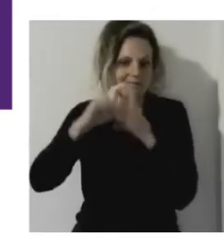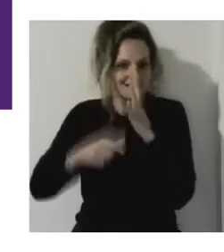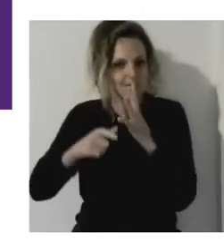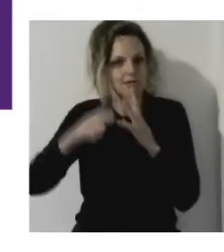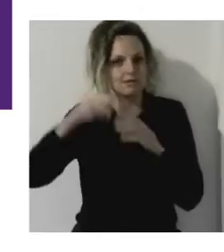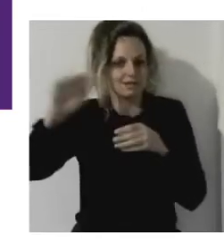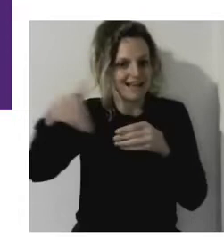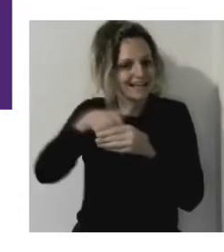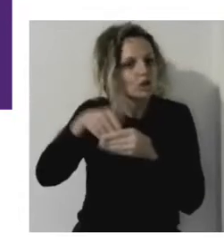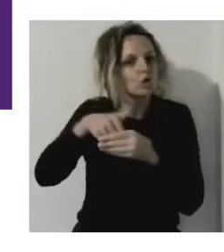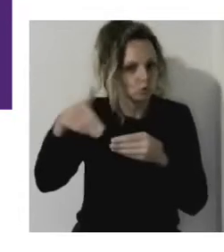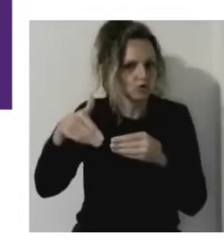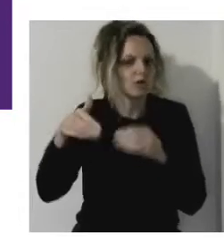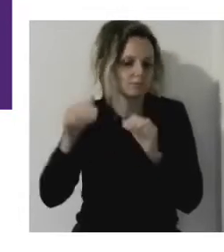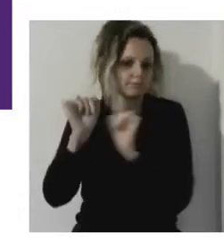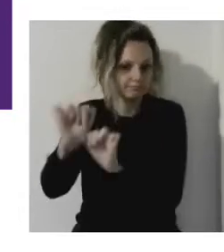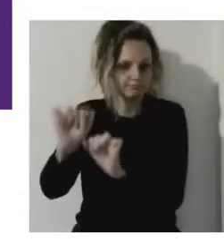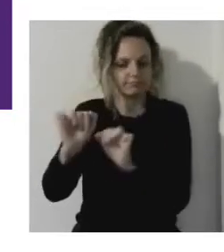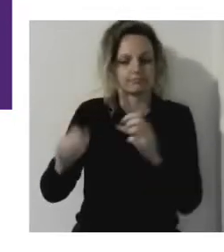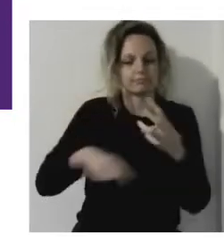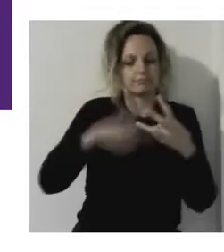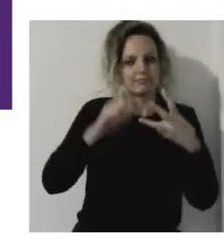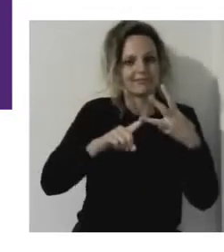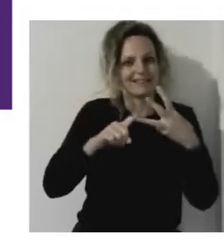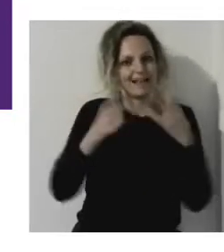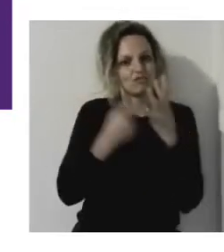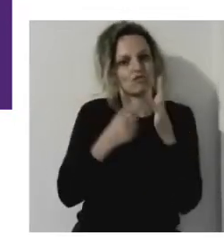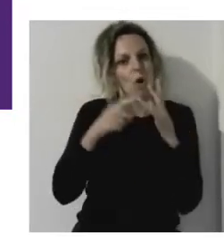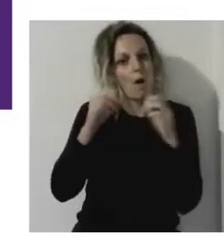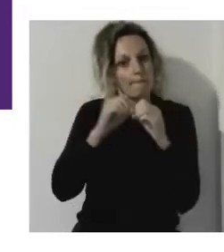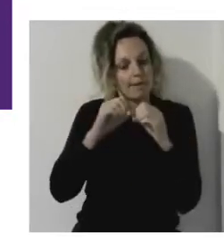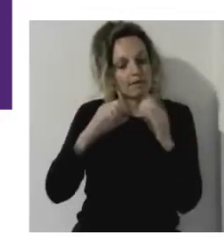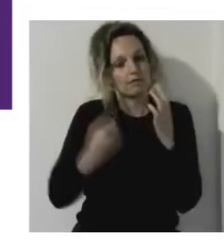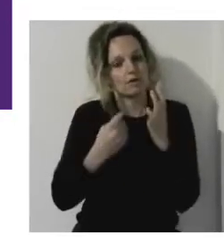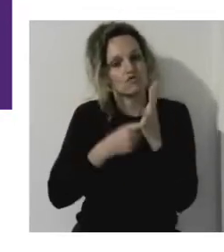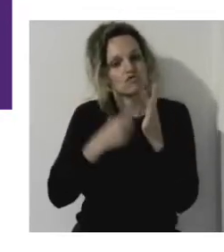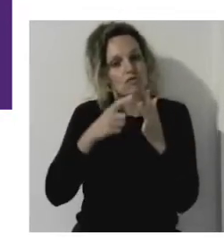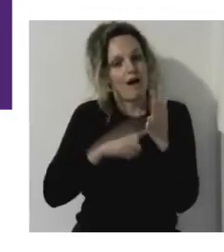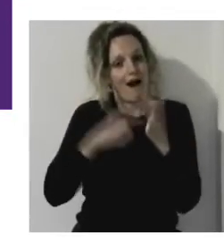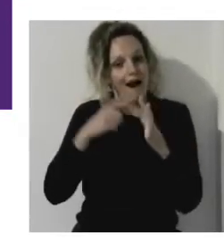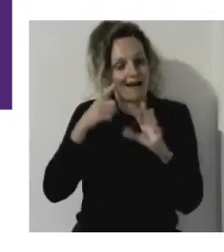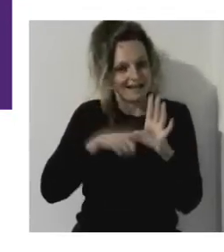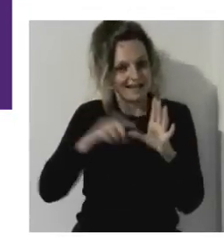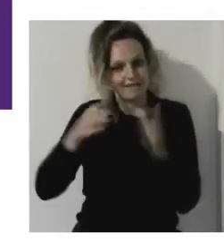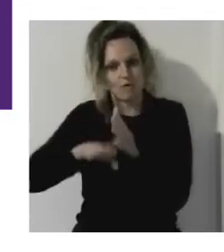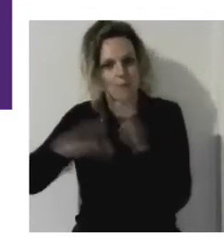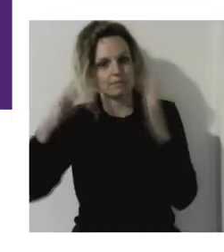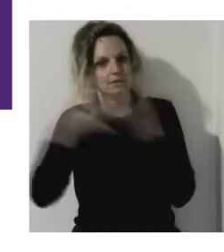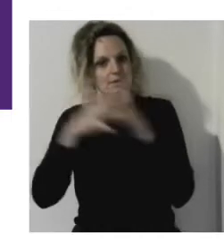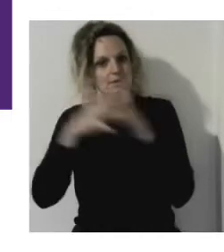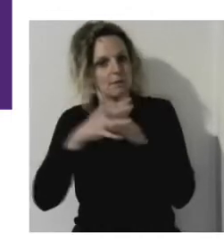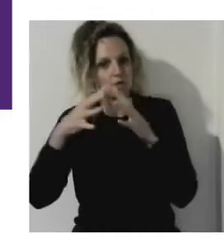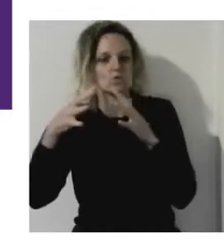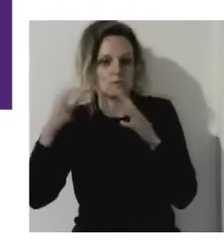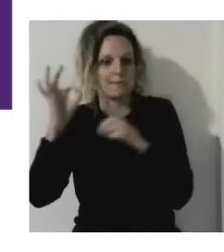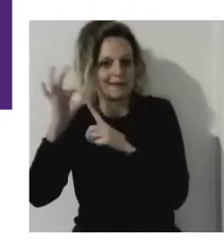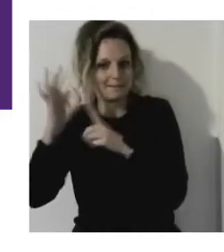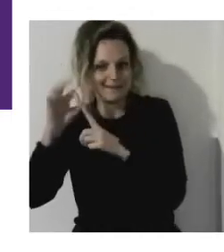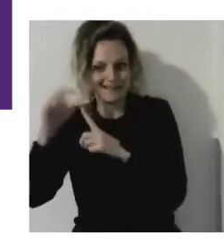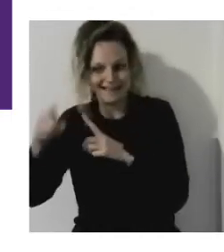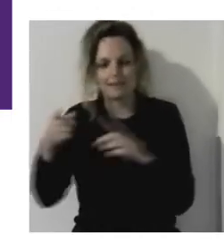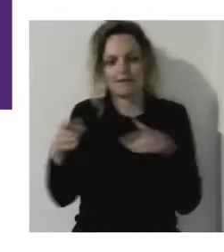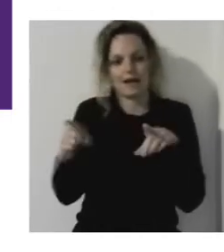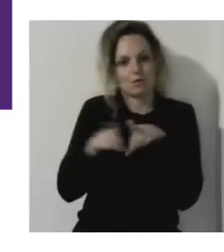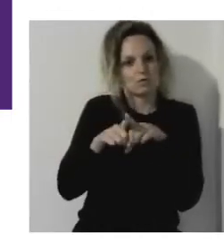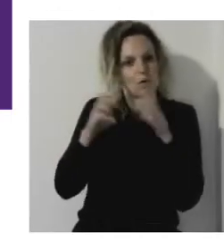we're going to hear from Rob Riley from WPP, Phil Spencer from Xbox and Cindy Rose from Microsoft about the brand value